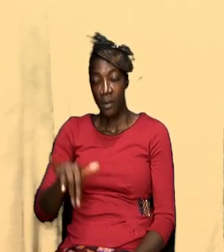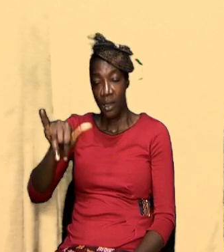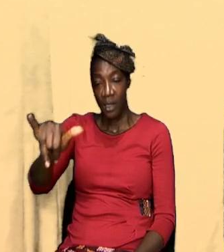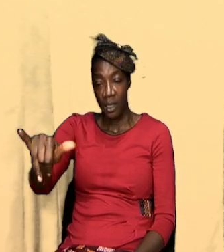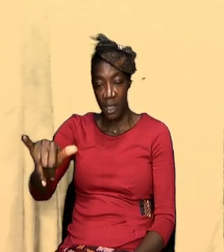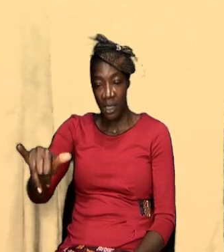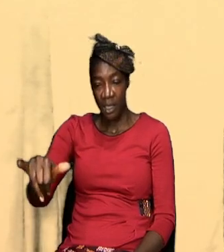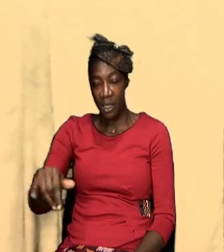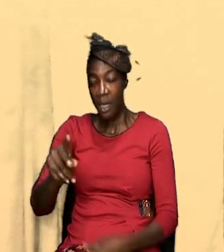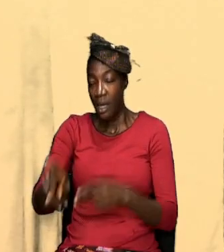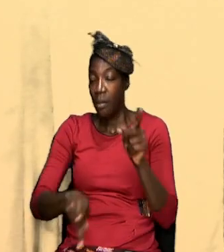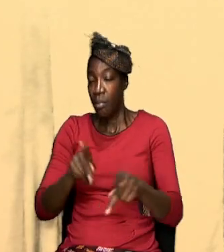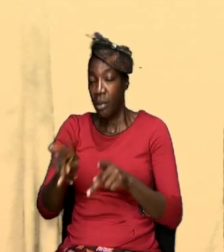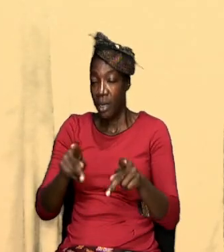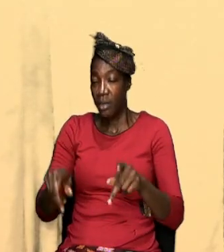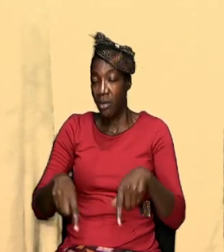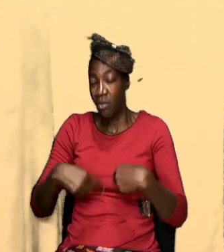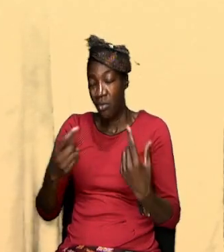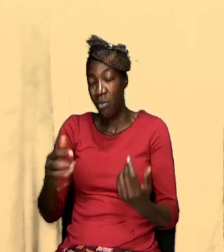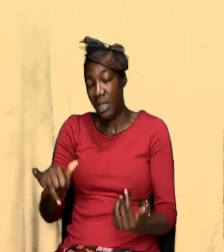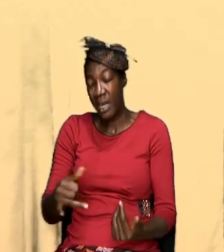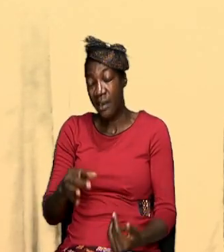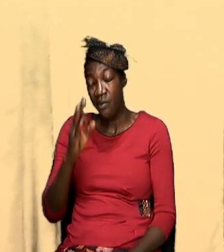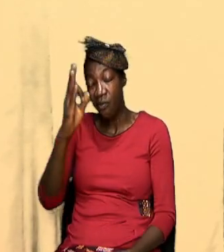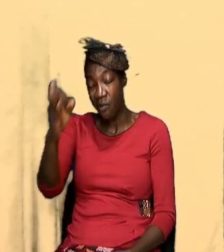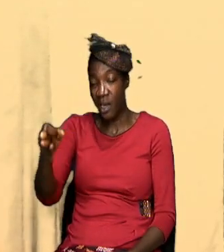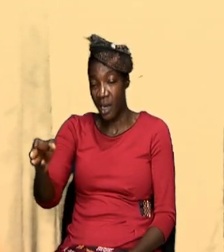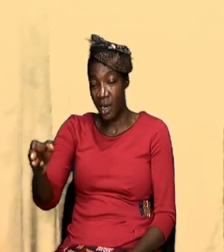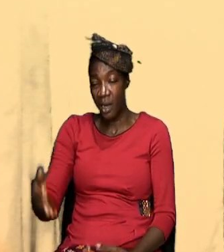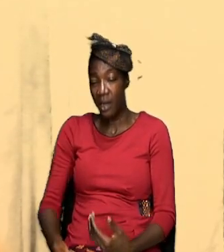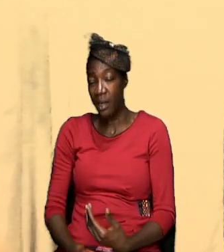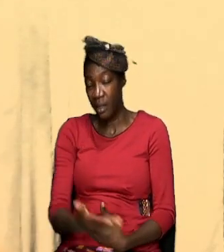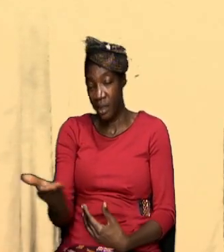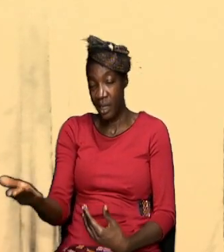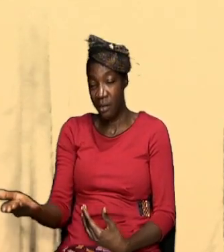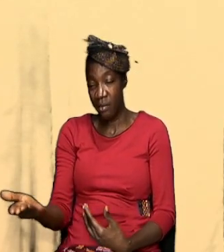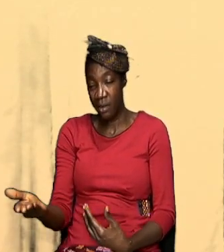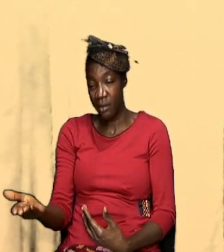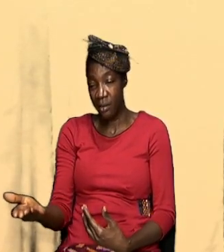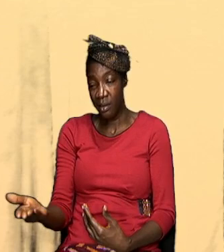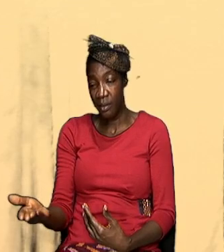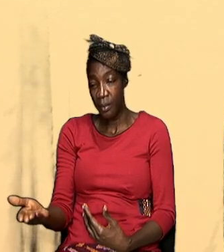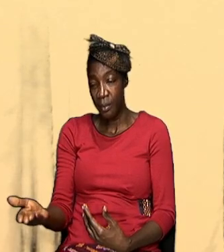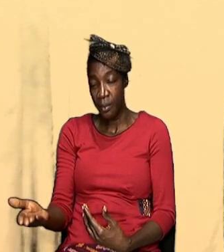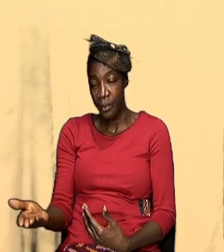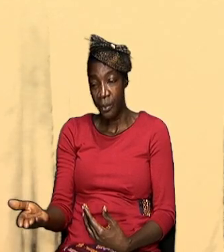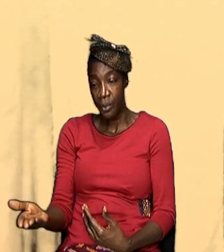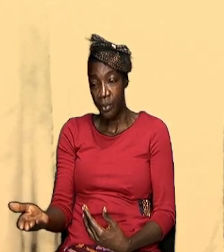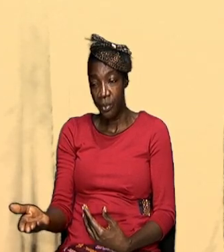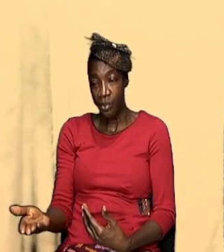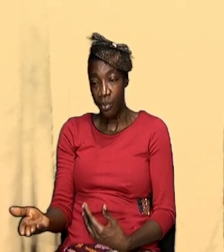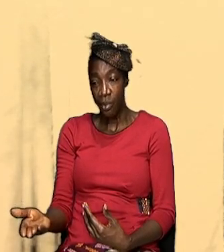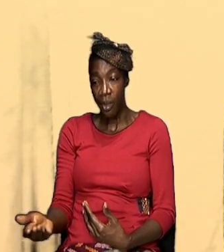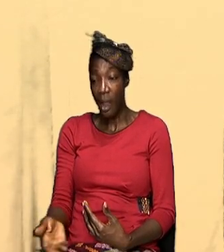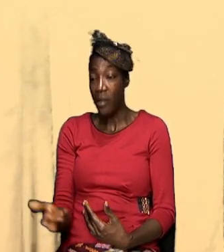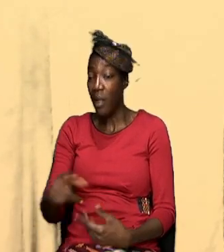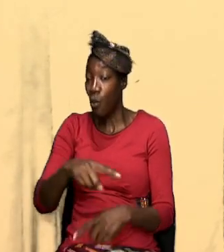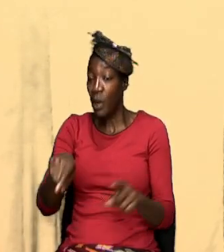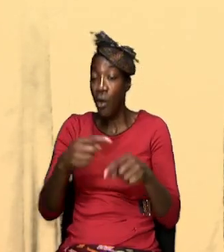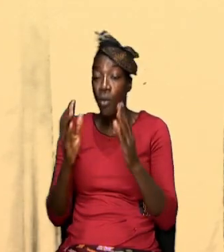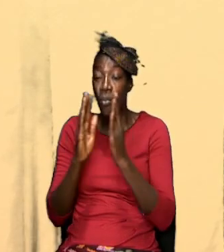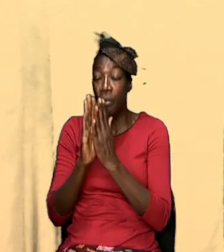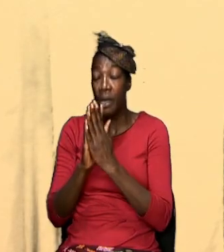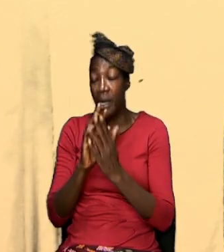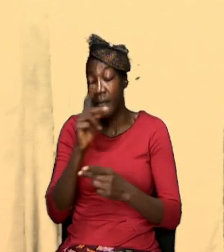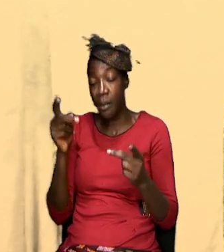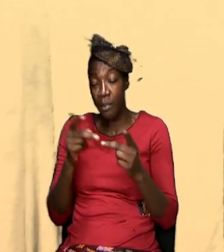persons go that far to see that there is like a residual effect when you pray at a place and it's